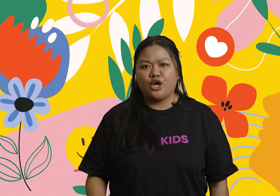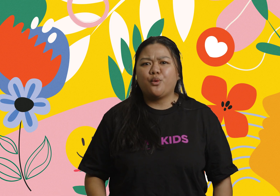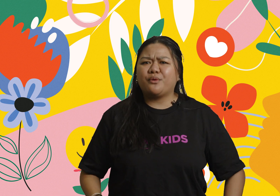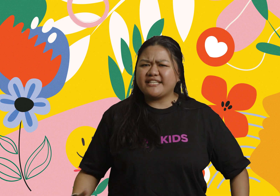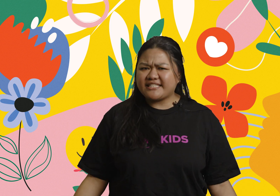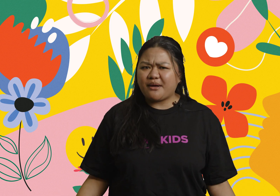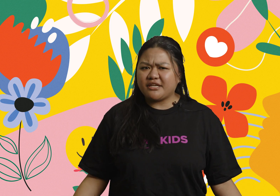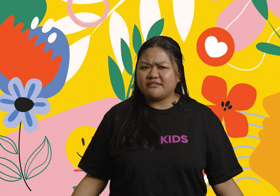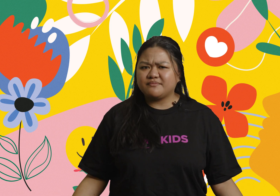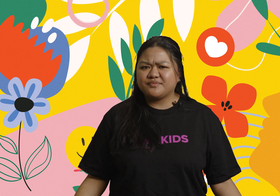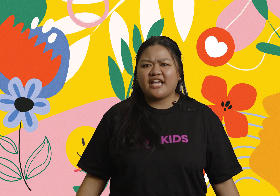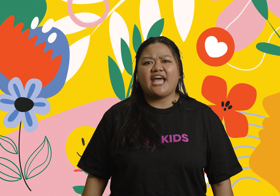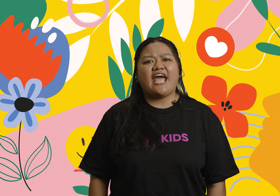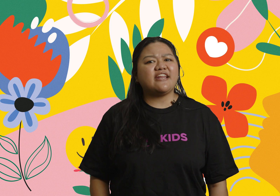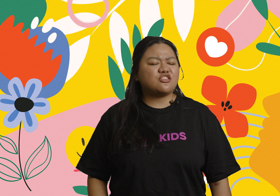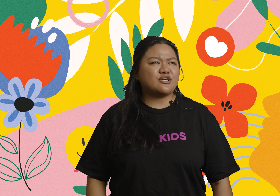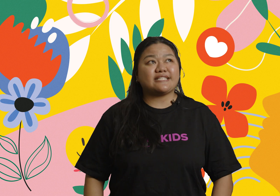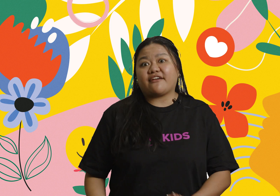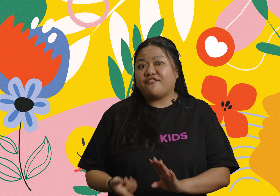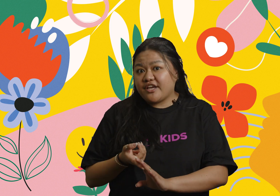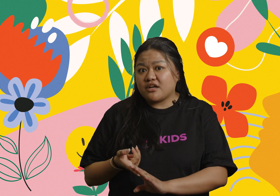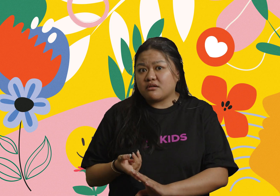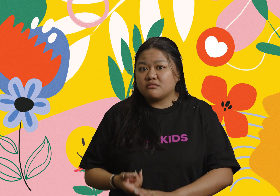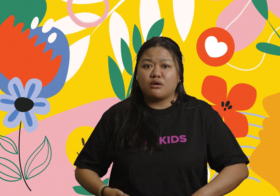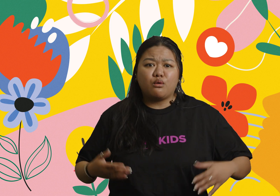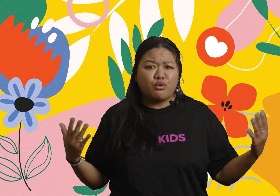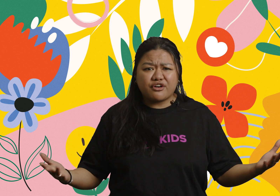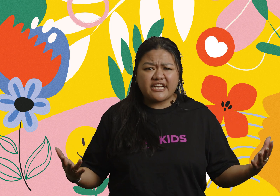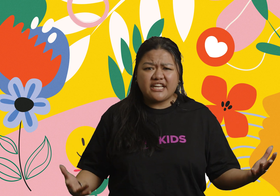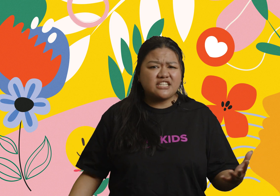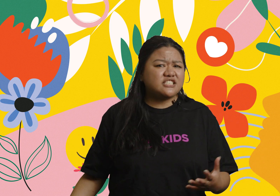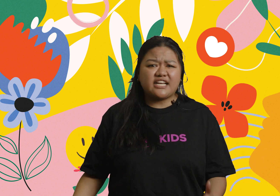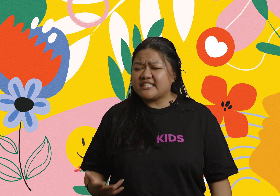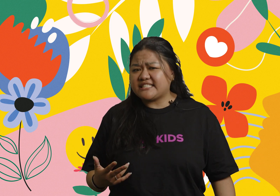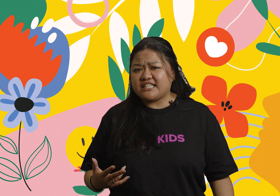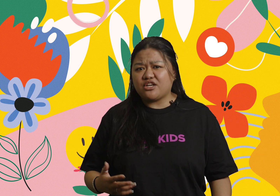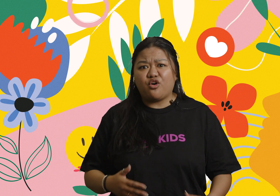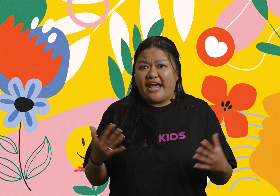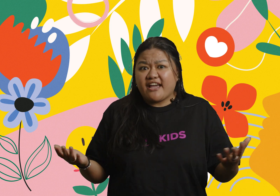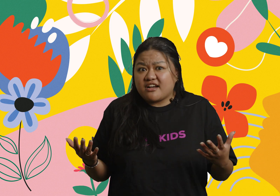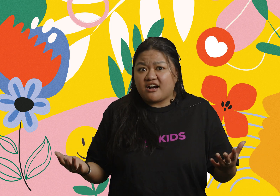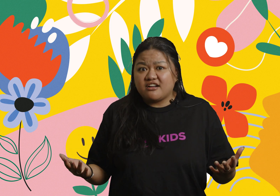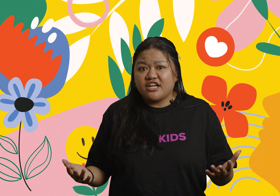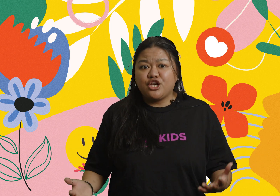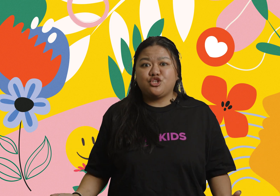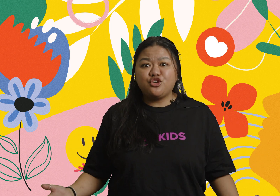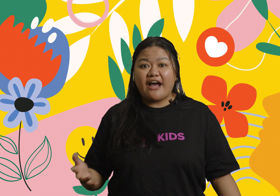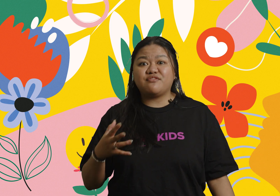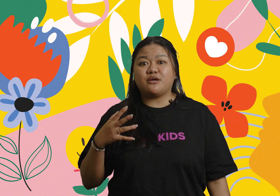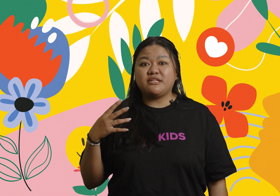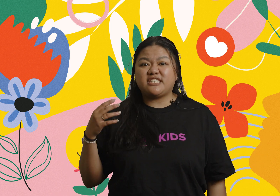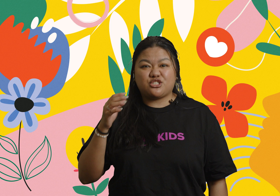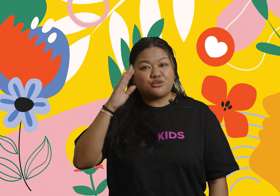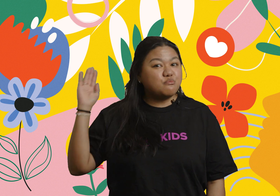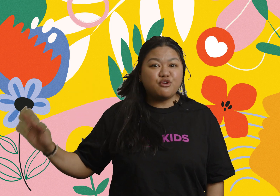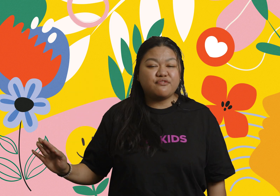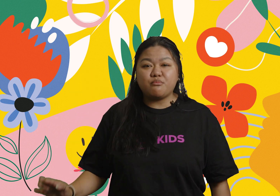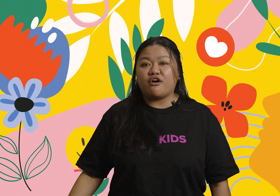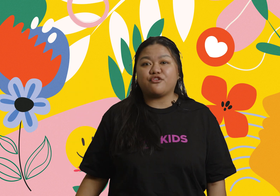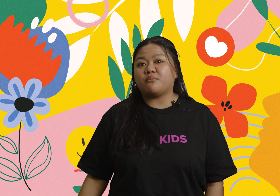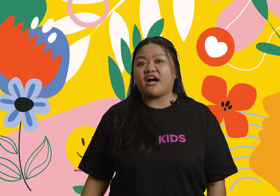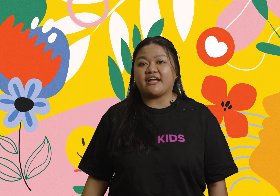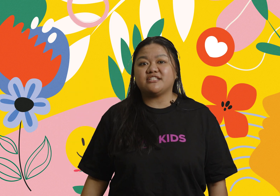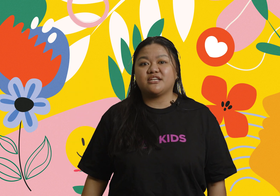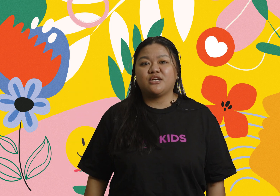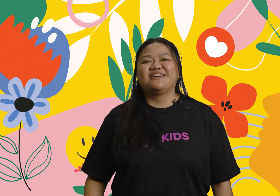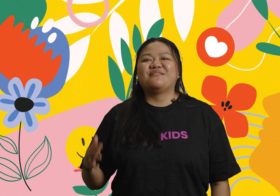Jesus. What does that mean? Any thoughts like fear, worry, jealousy or anger, you have the ability to remove